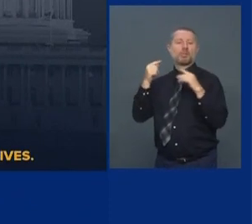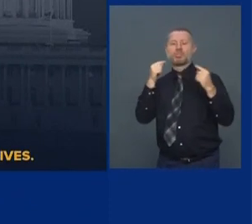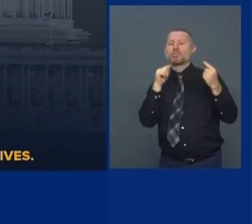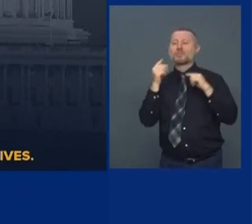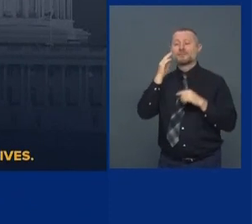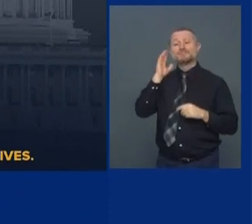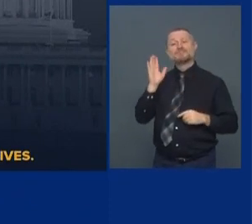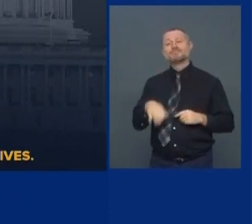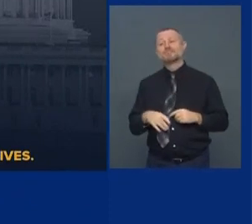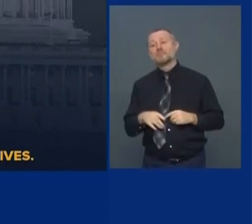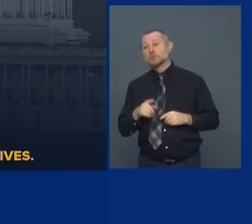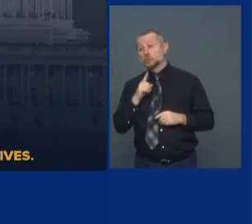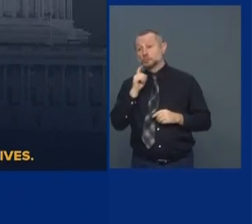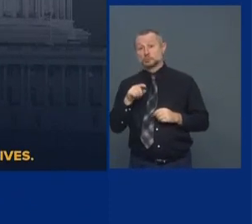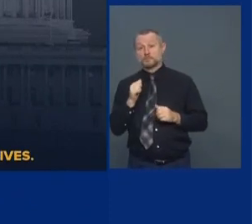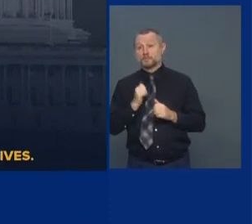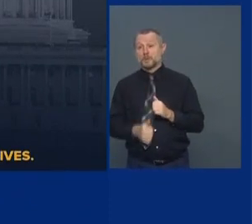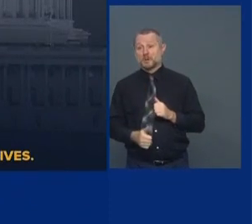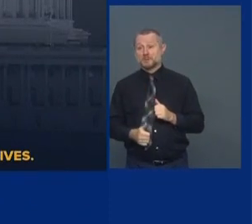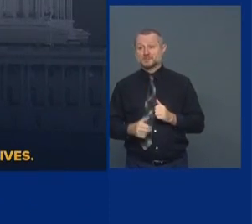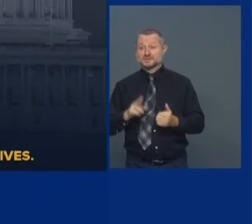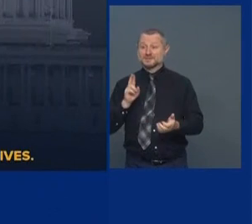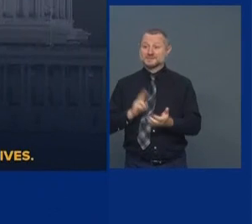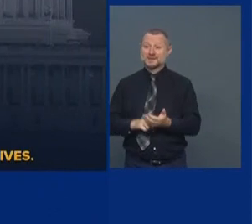handle the aftermath of COVID, and they haven't done it.